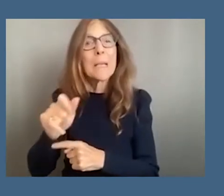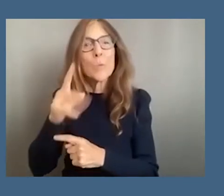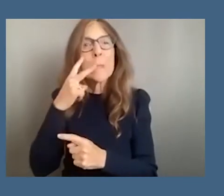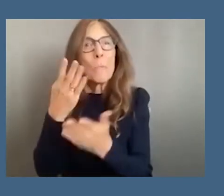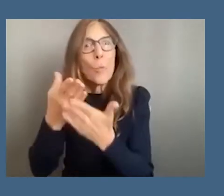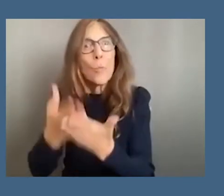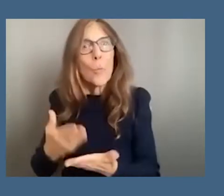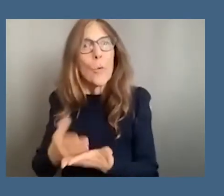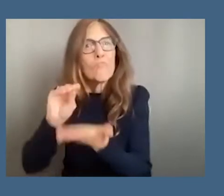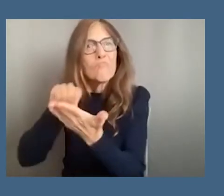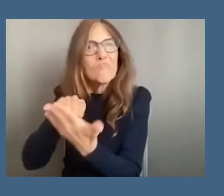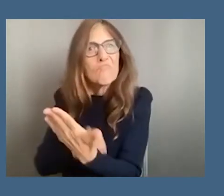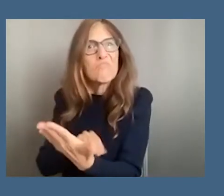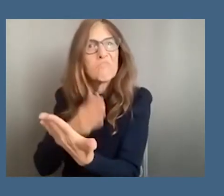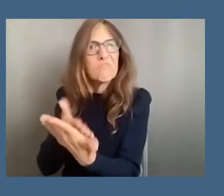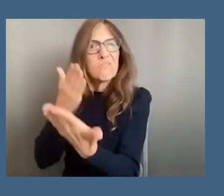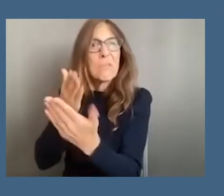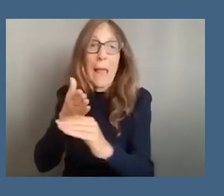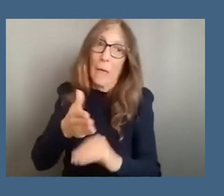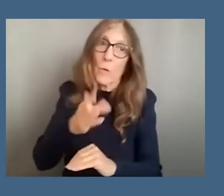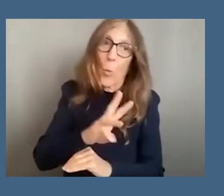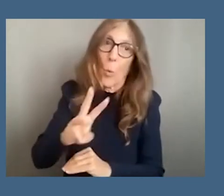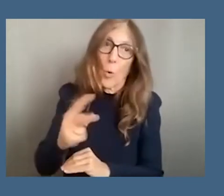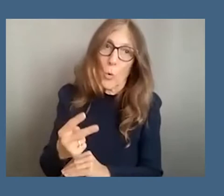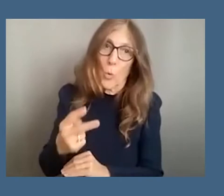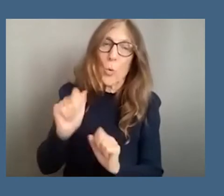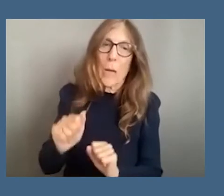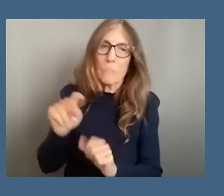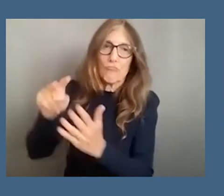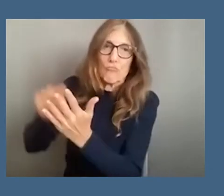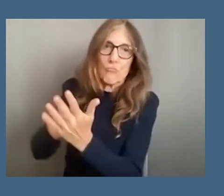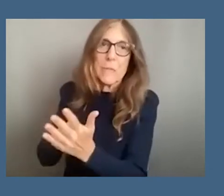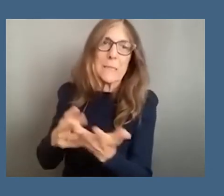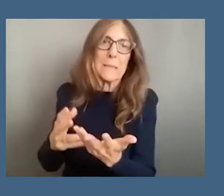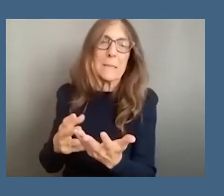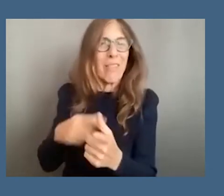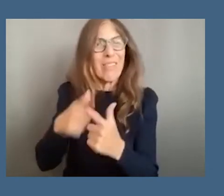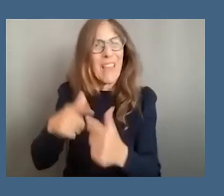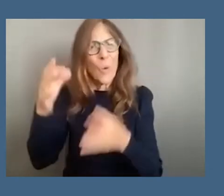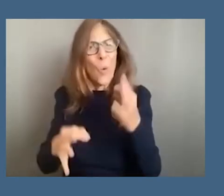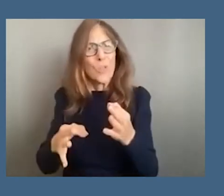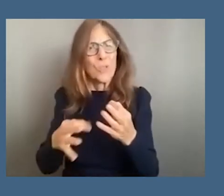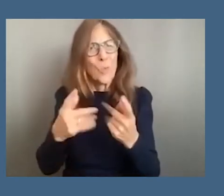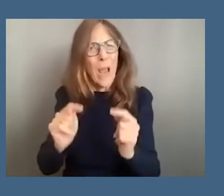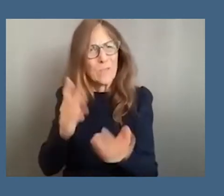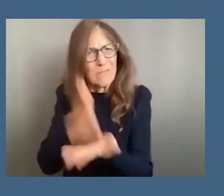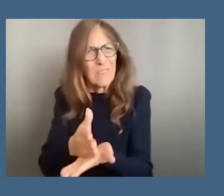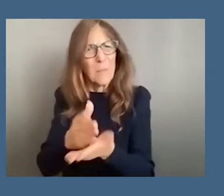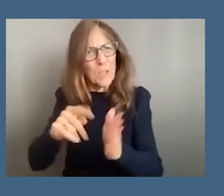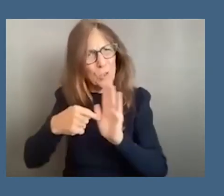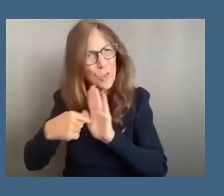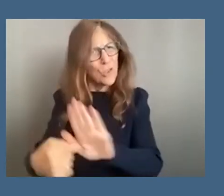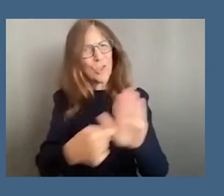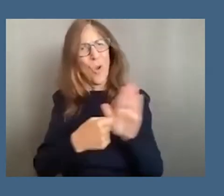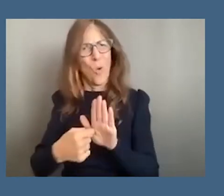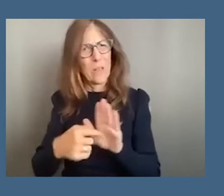in history and after the end of world war ii at least legally courts tried to unwind some of these transactions and return